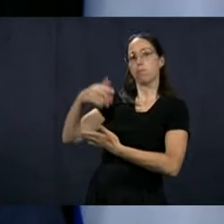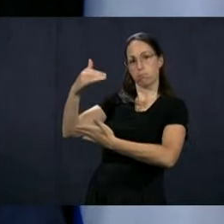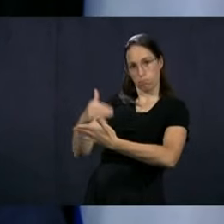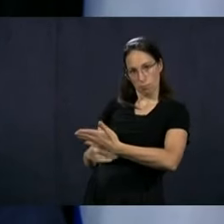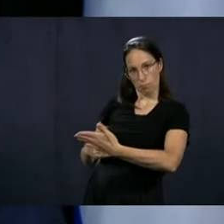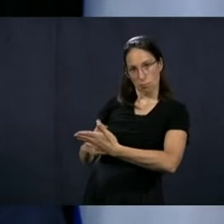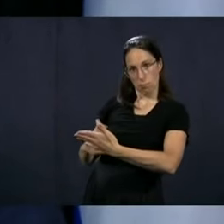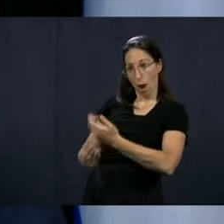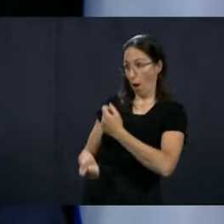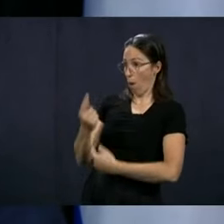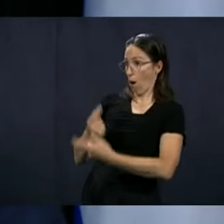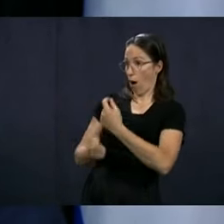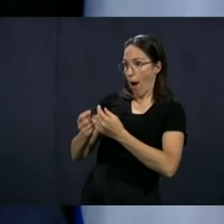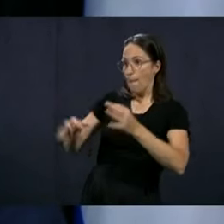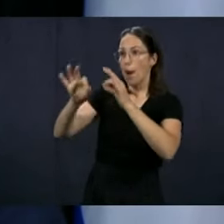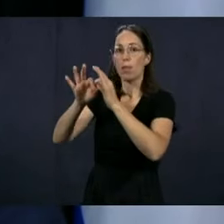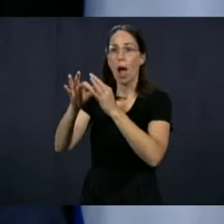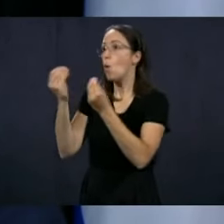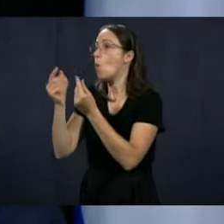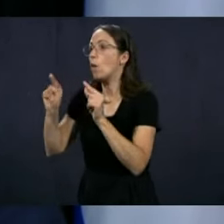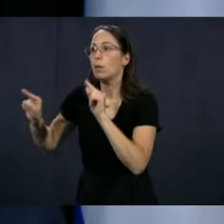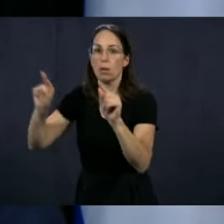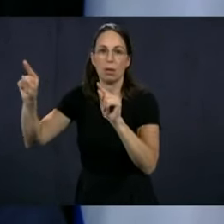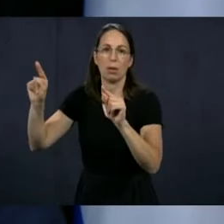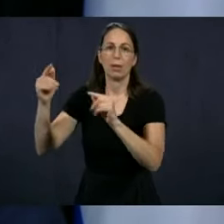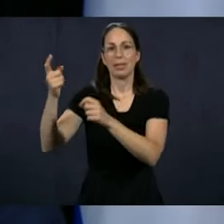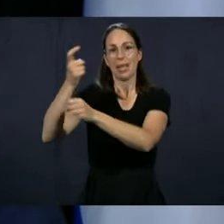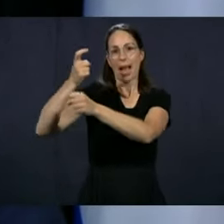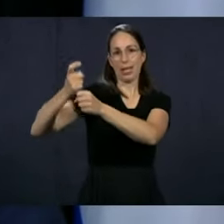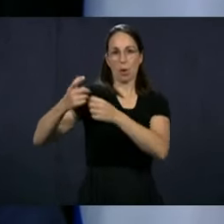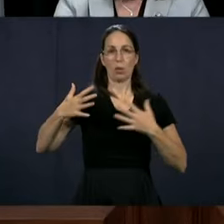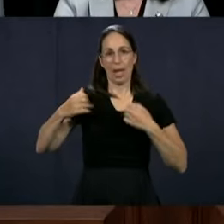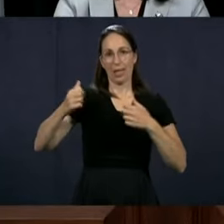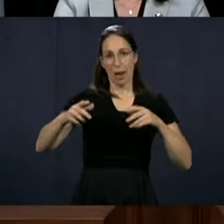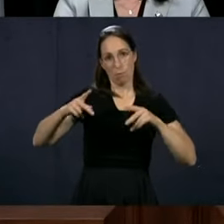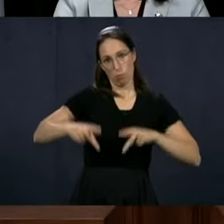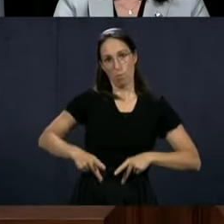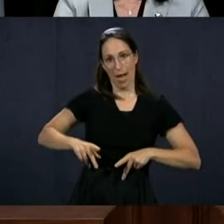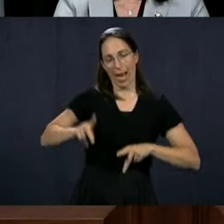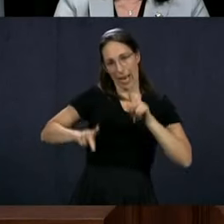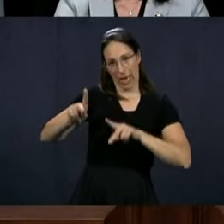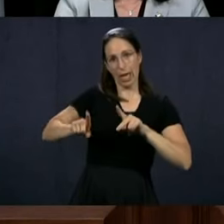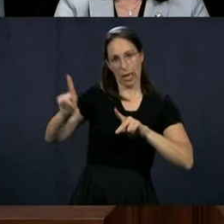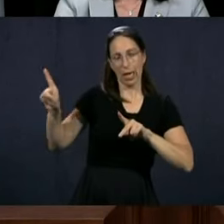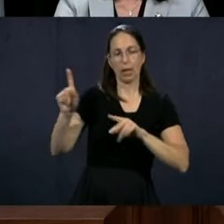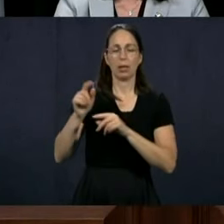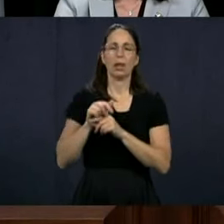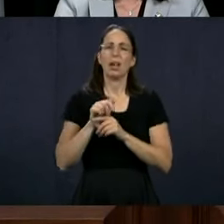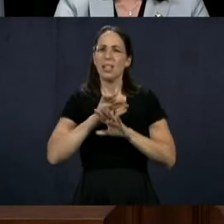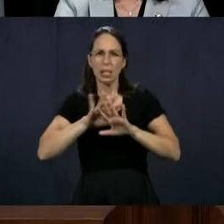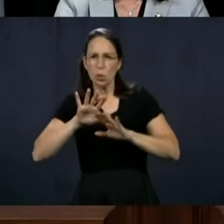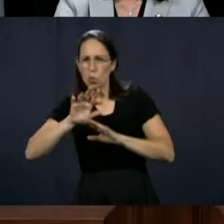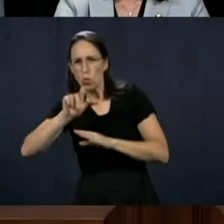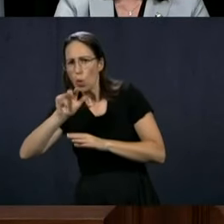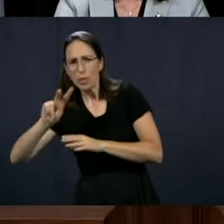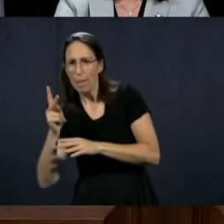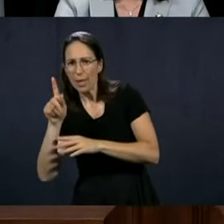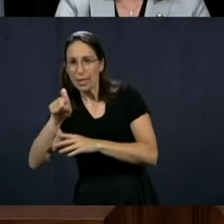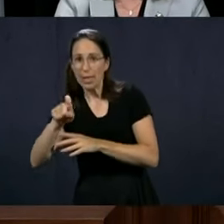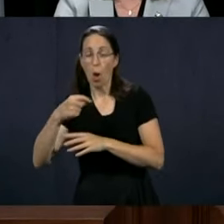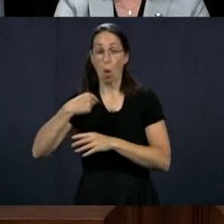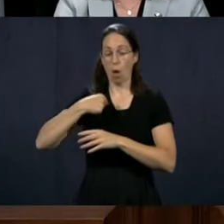information that we get in, you know, the main points that public health authorities give us. Mr. Legault,